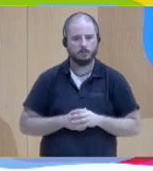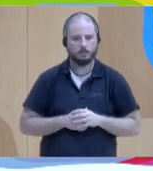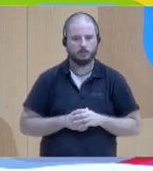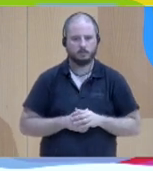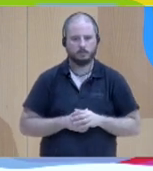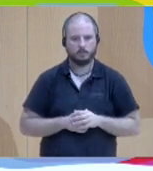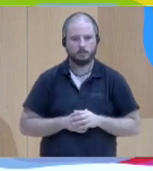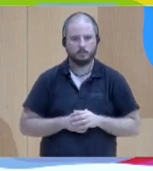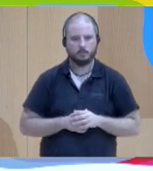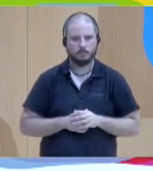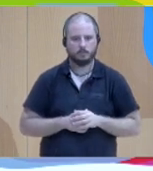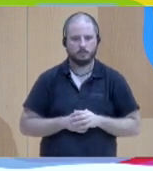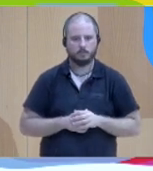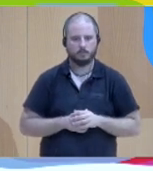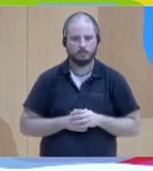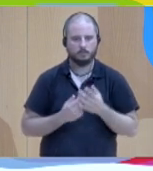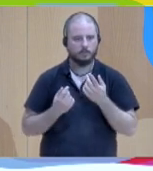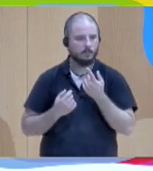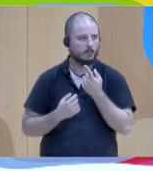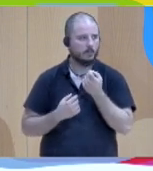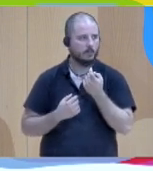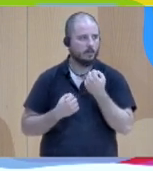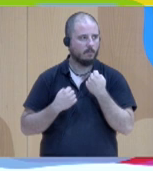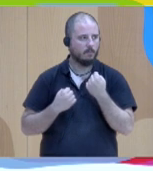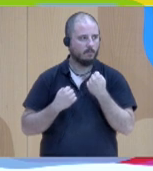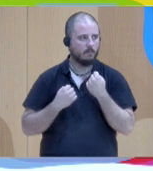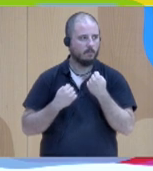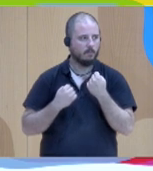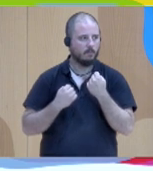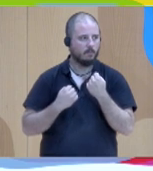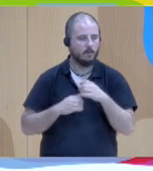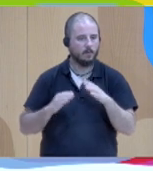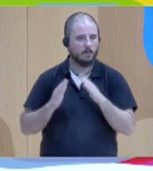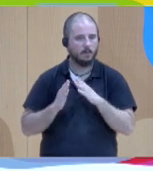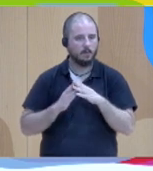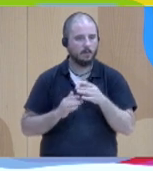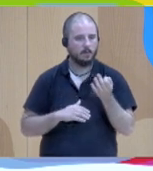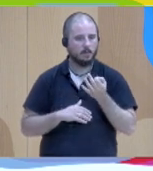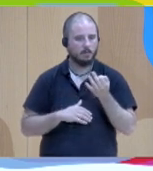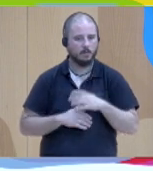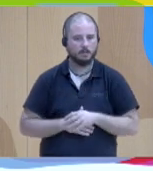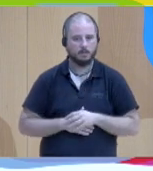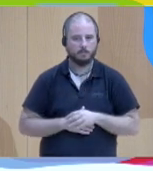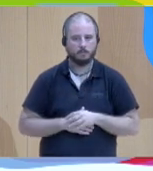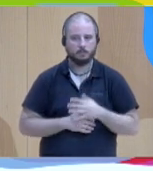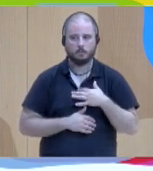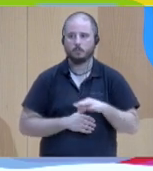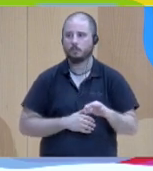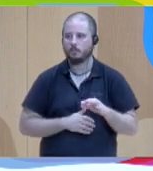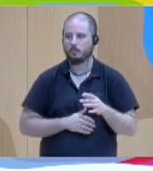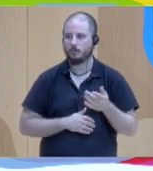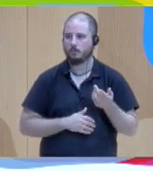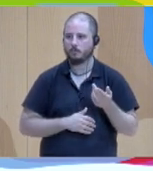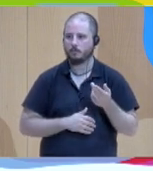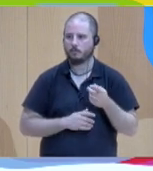what's happening at home is there something you know that occupies the child's mind